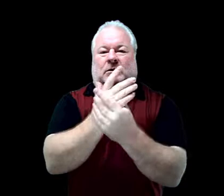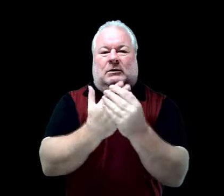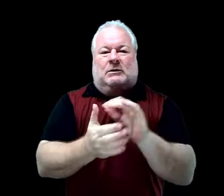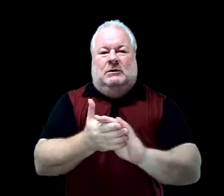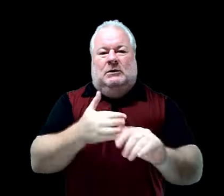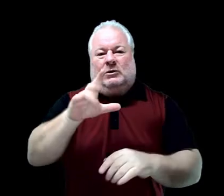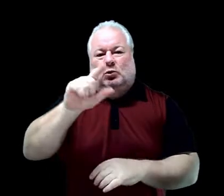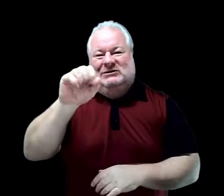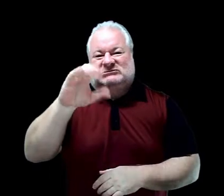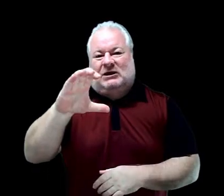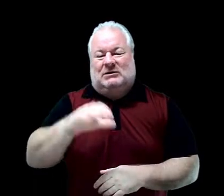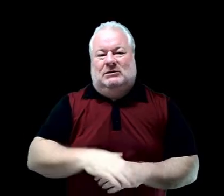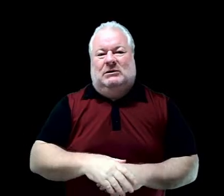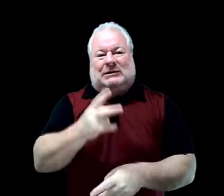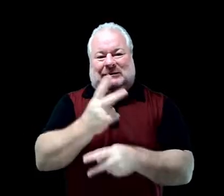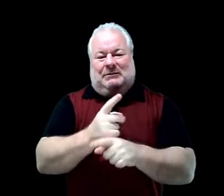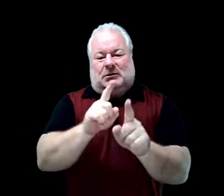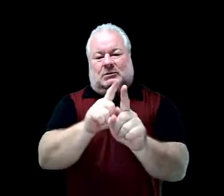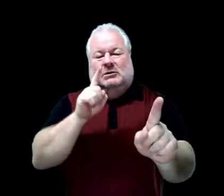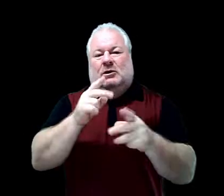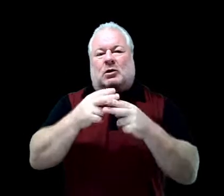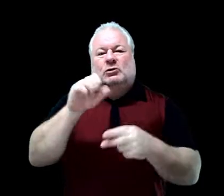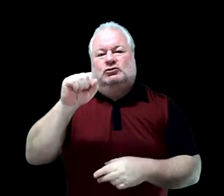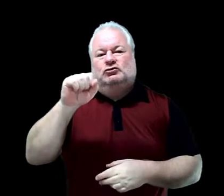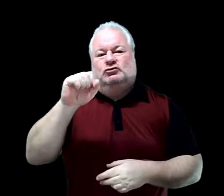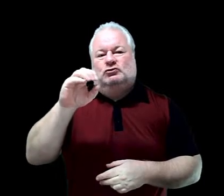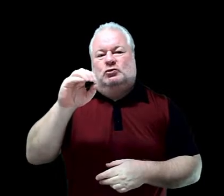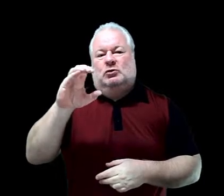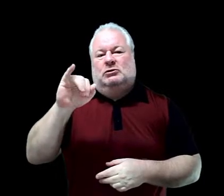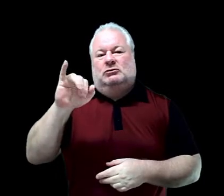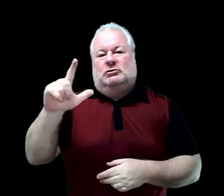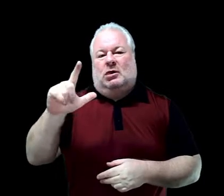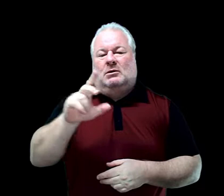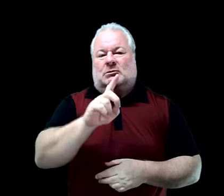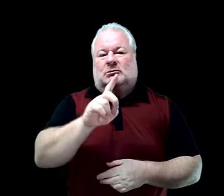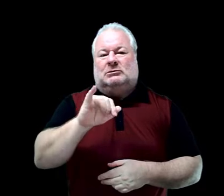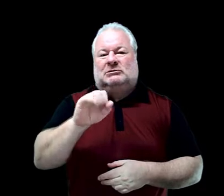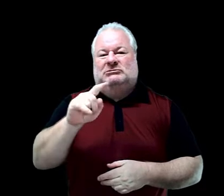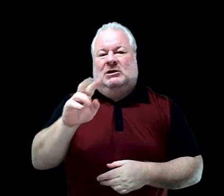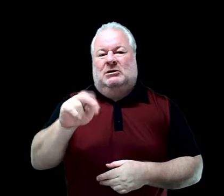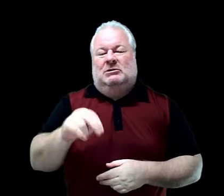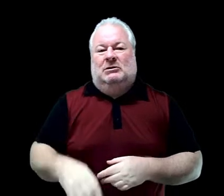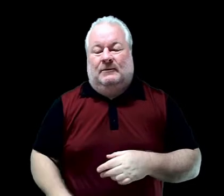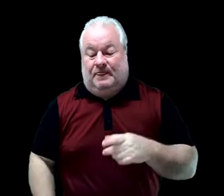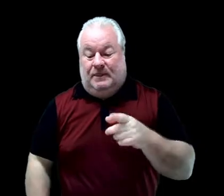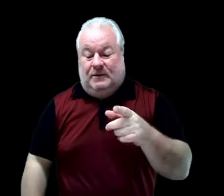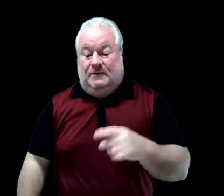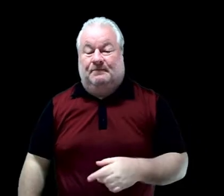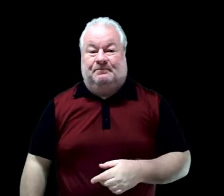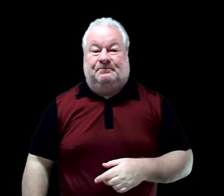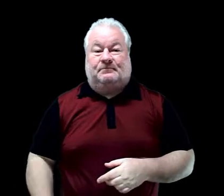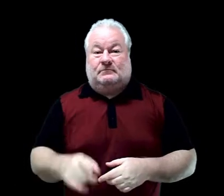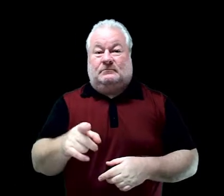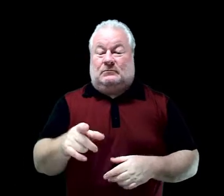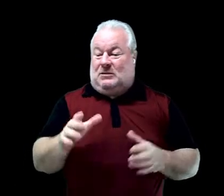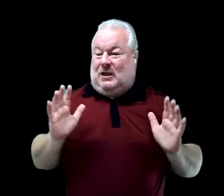distance six feet apart. Make sure that when your arms are out, that